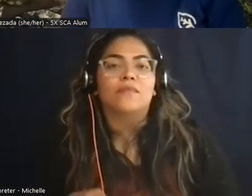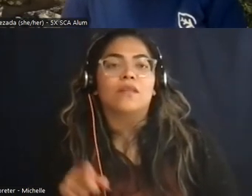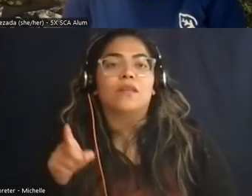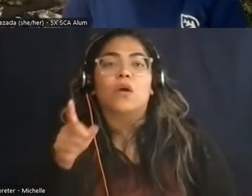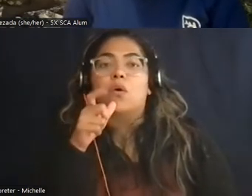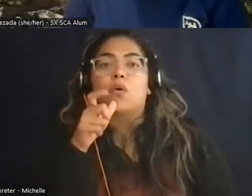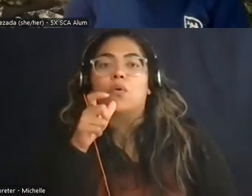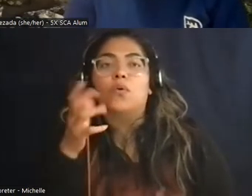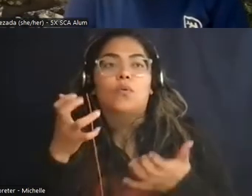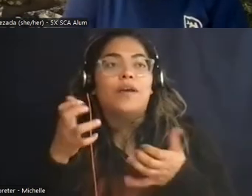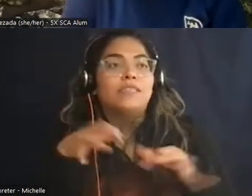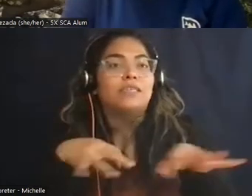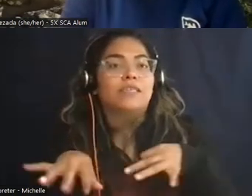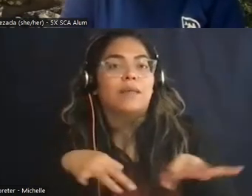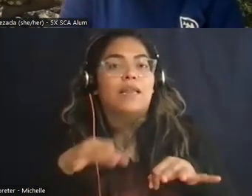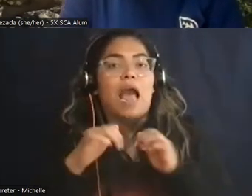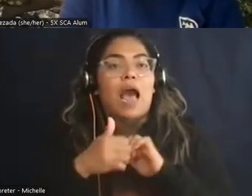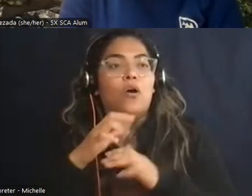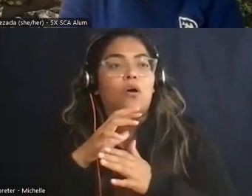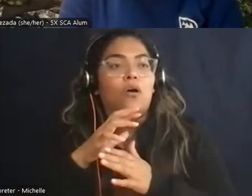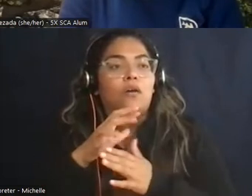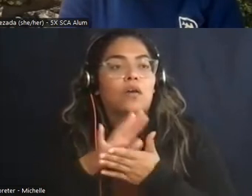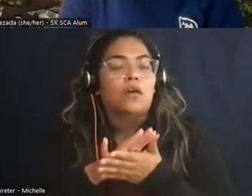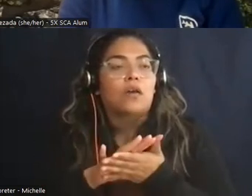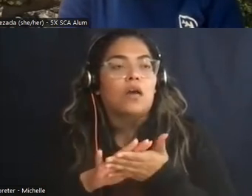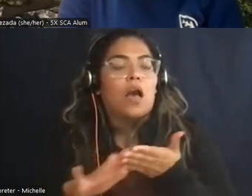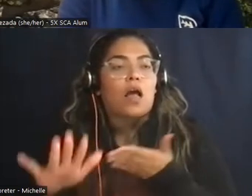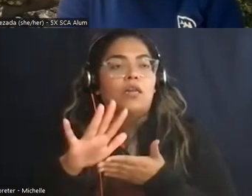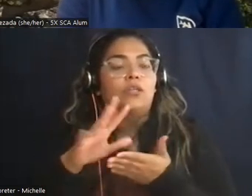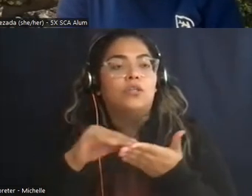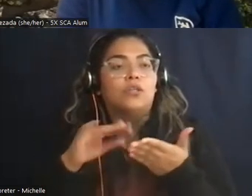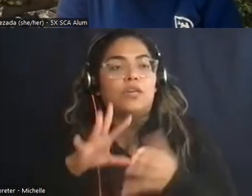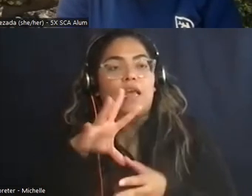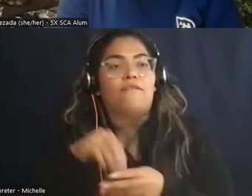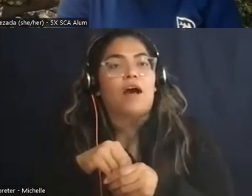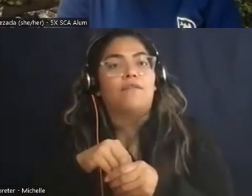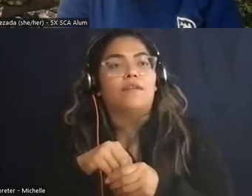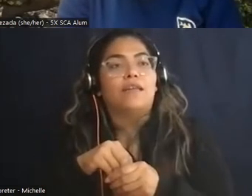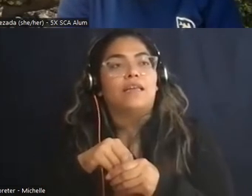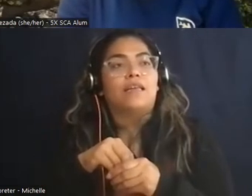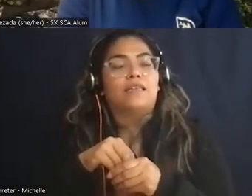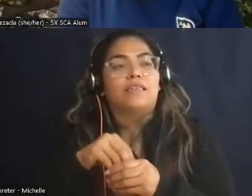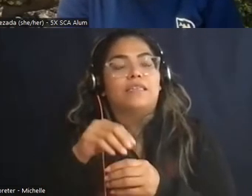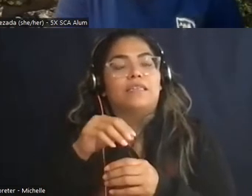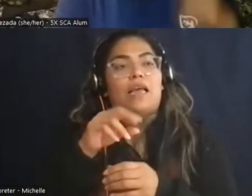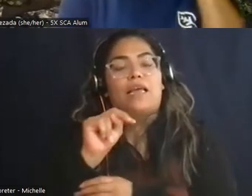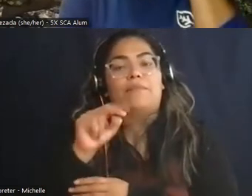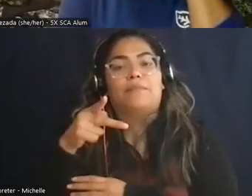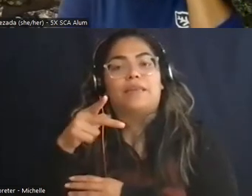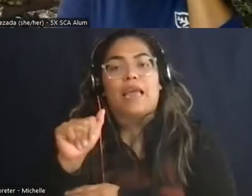anybody else want to answer the question how college students can get involved in either the mps or sca otherwise i have one other piece to add to that as well